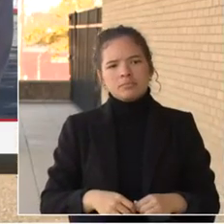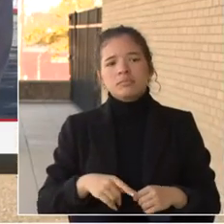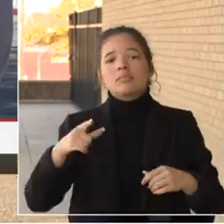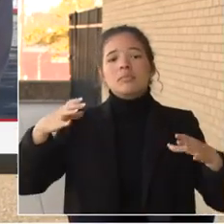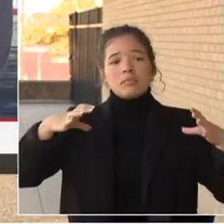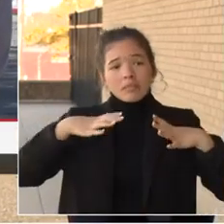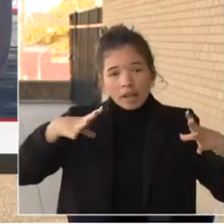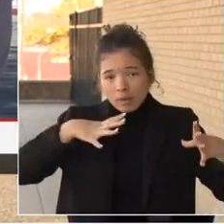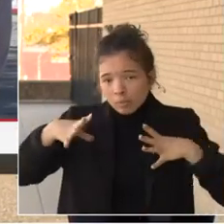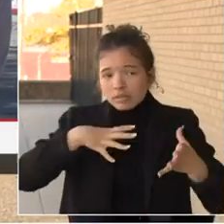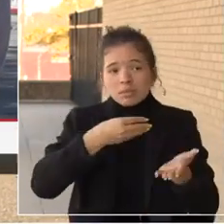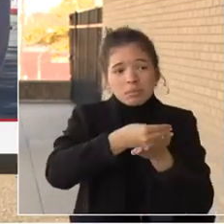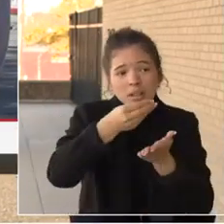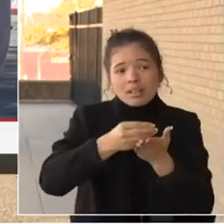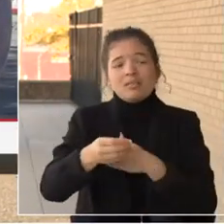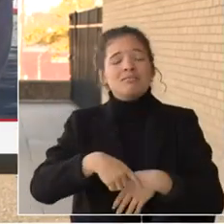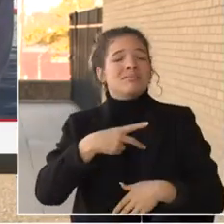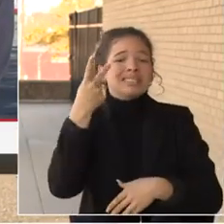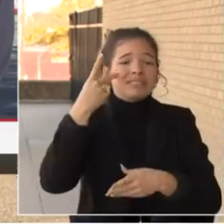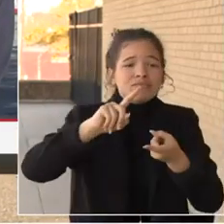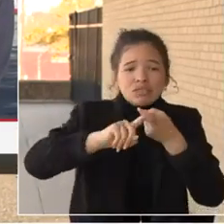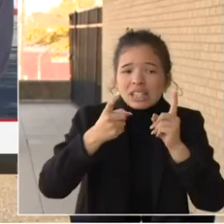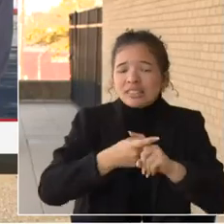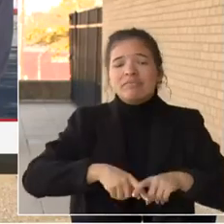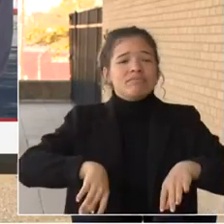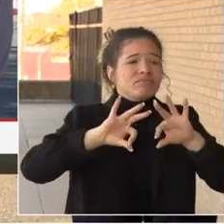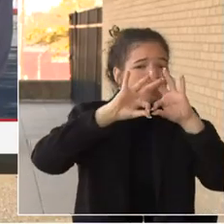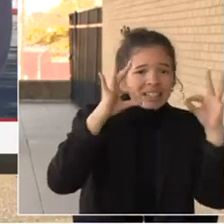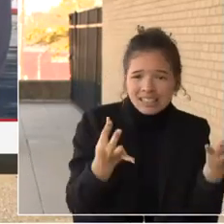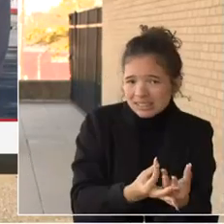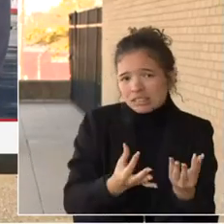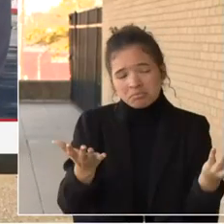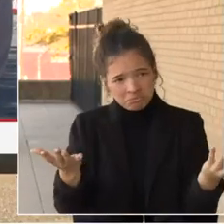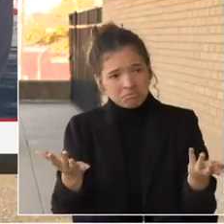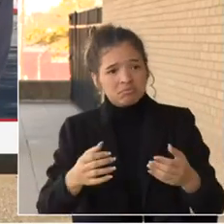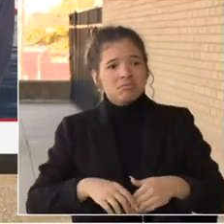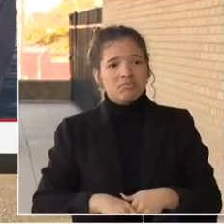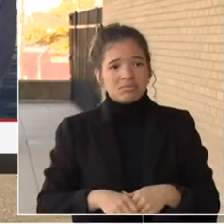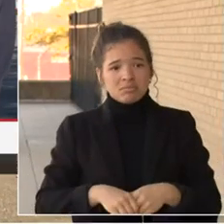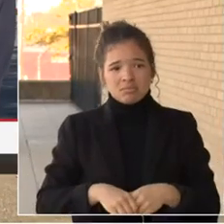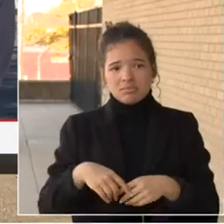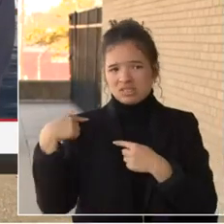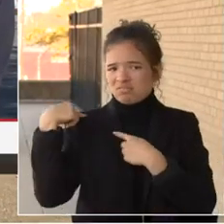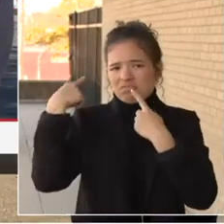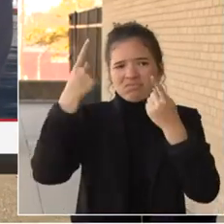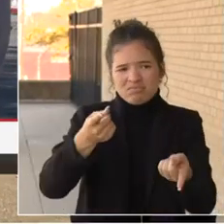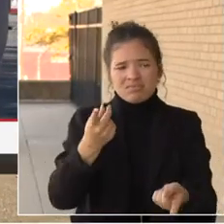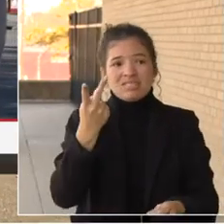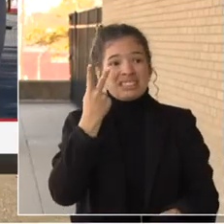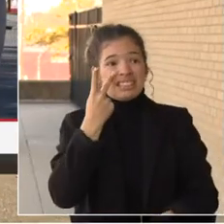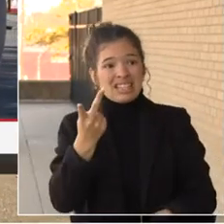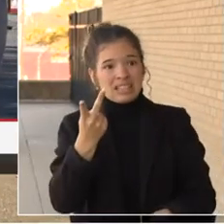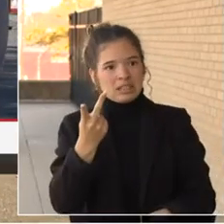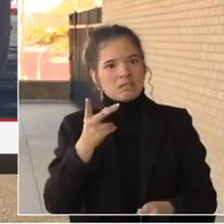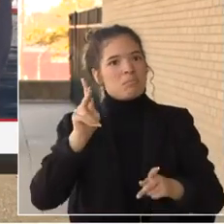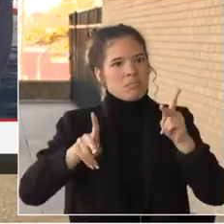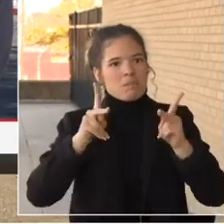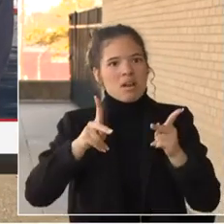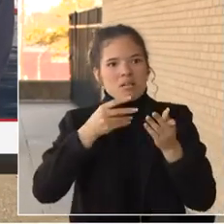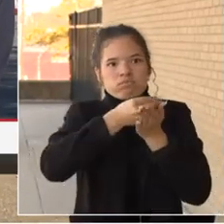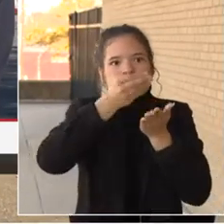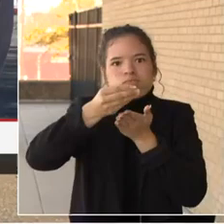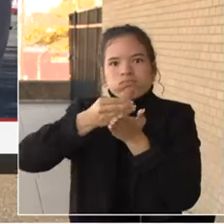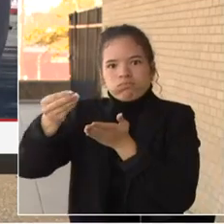friends and family. So over the years we have seen an uptick in online shopping and along with